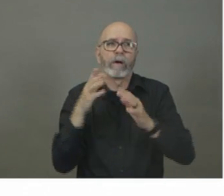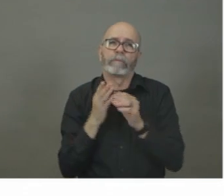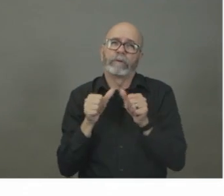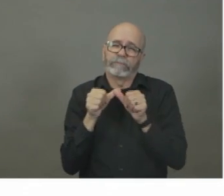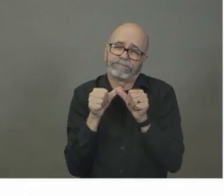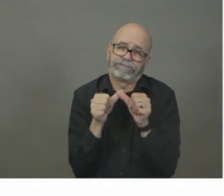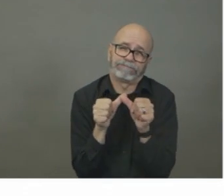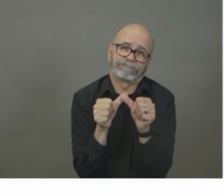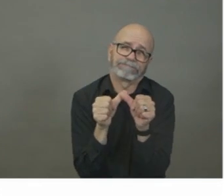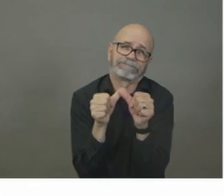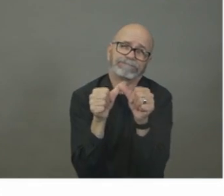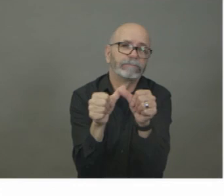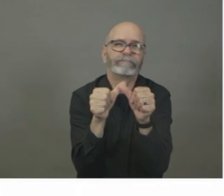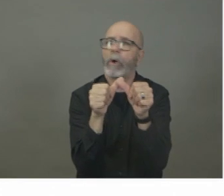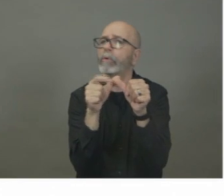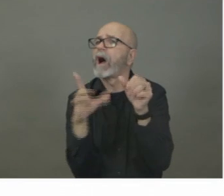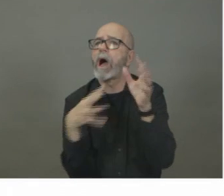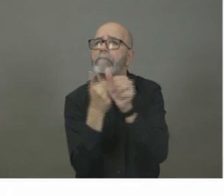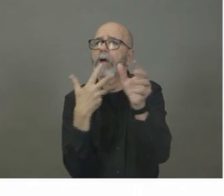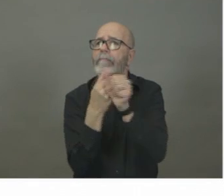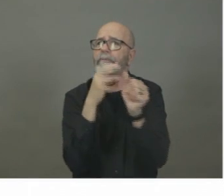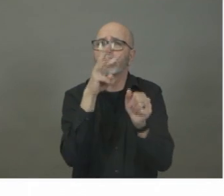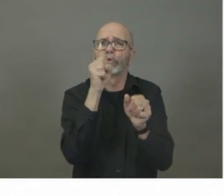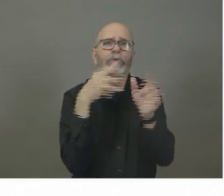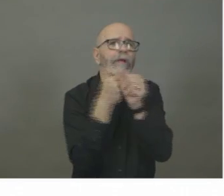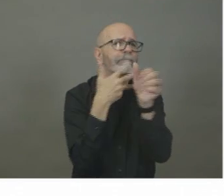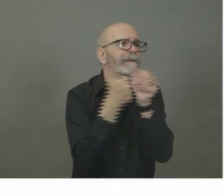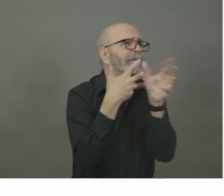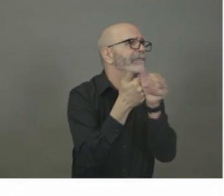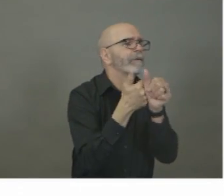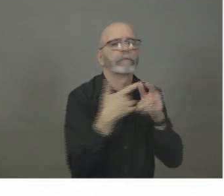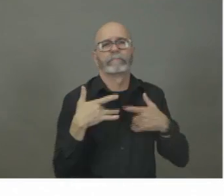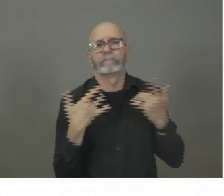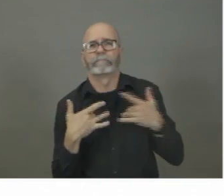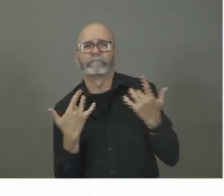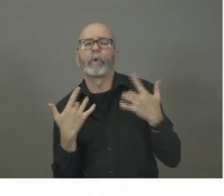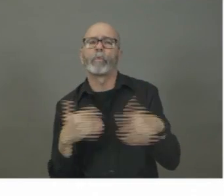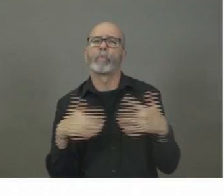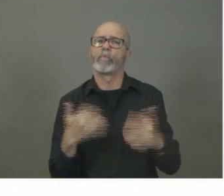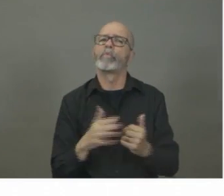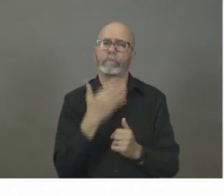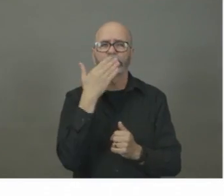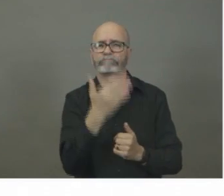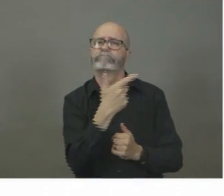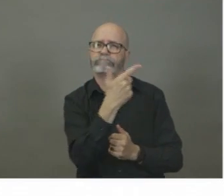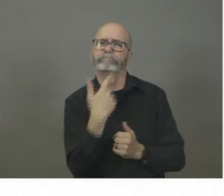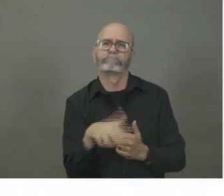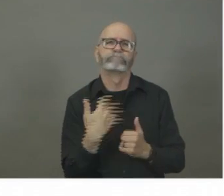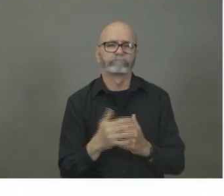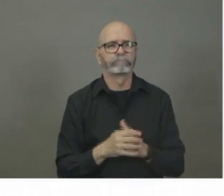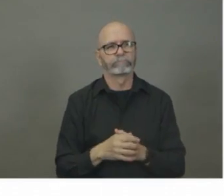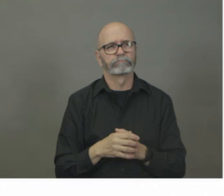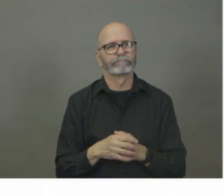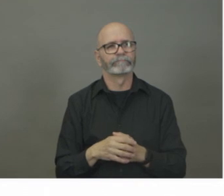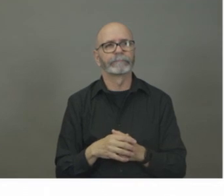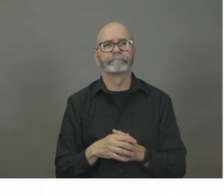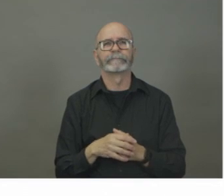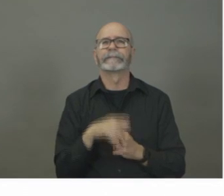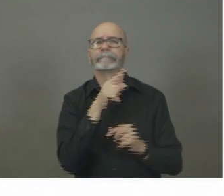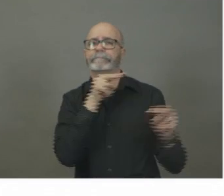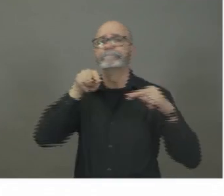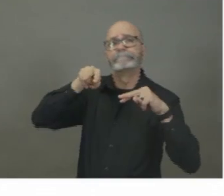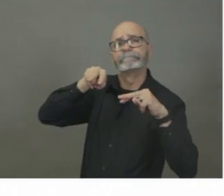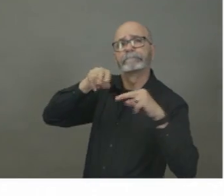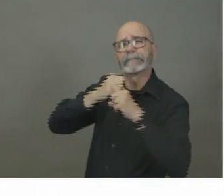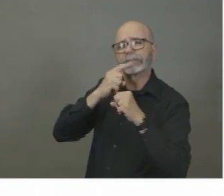a rapidly evolving situation, to assess the risks here in Nova Scotia, to provide advice and